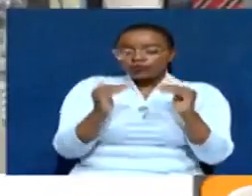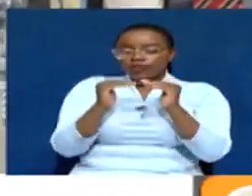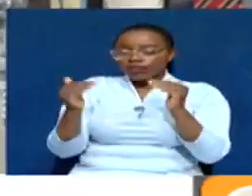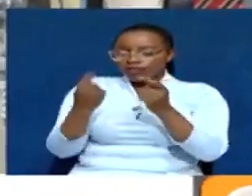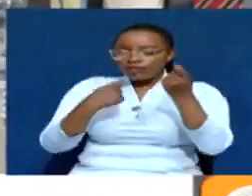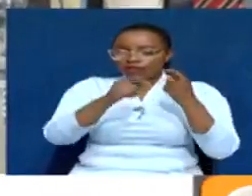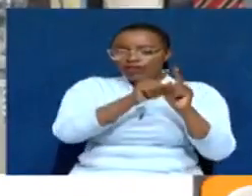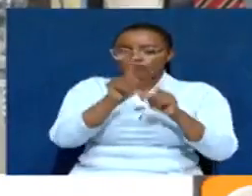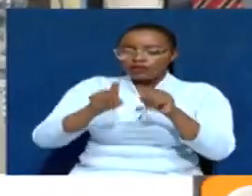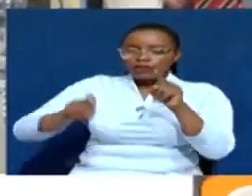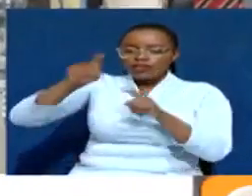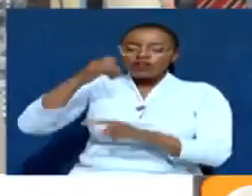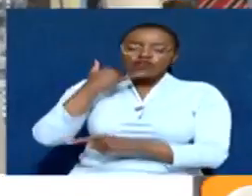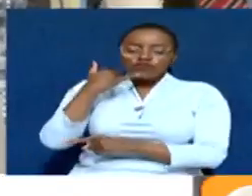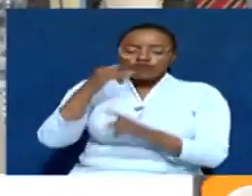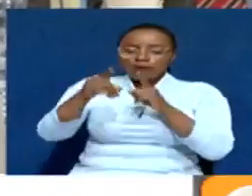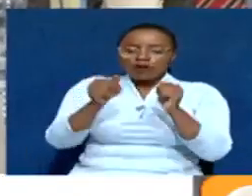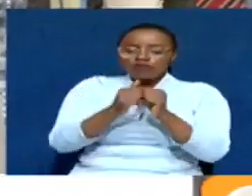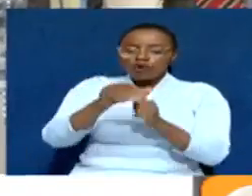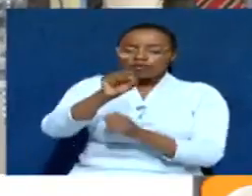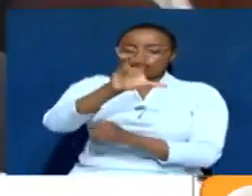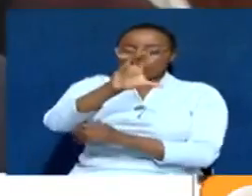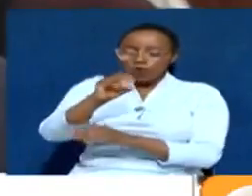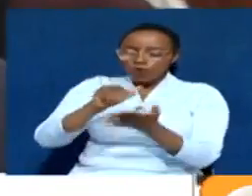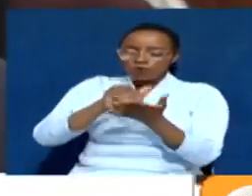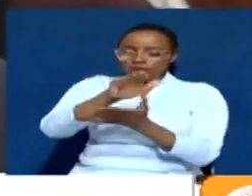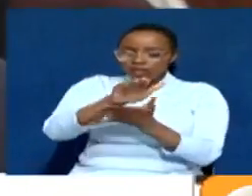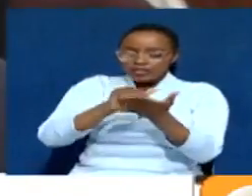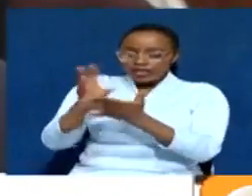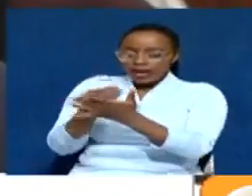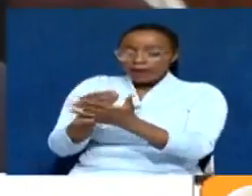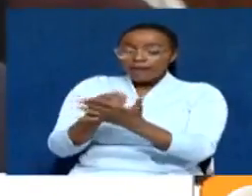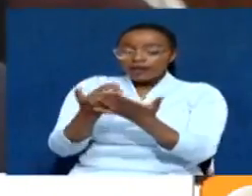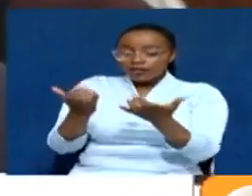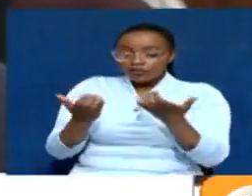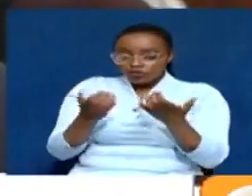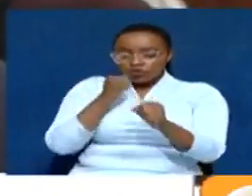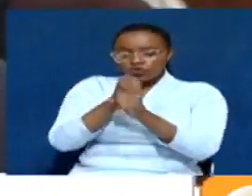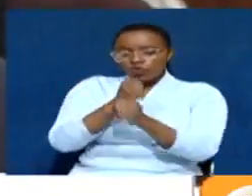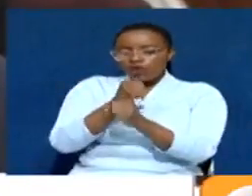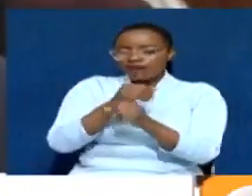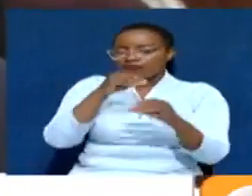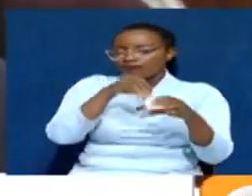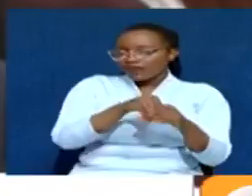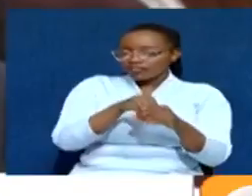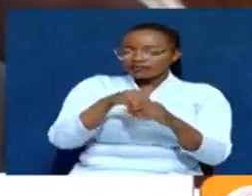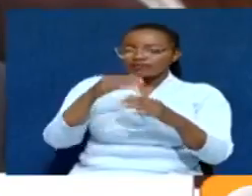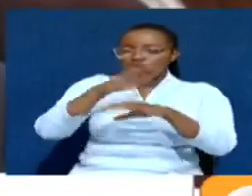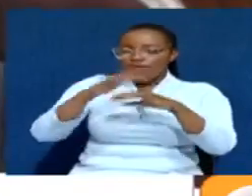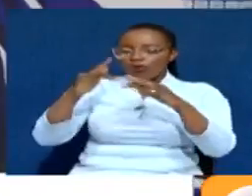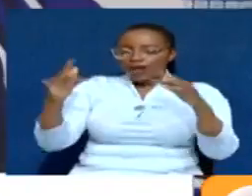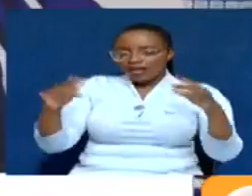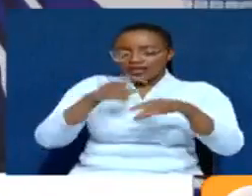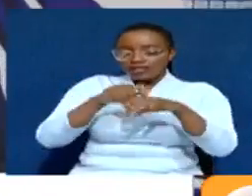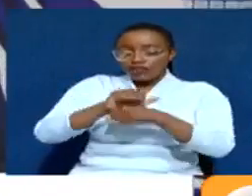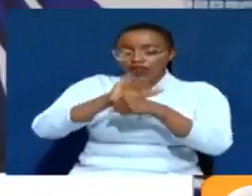levels, increased mobile attacks on SACO mobile transactions and the need to embrace remote working practices in the wake of the COVID-19